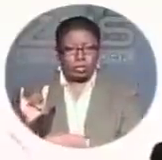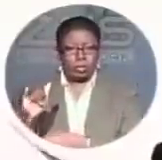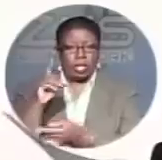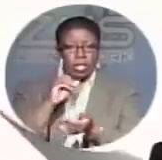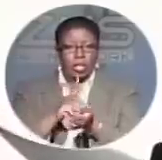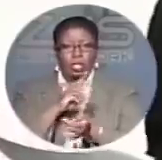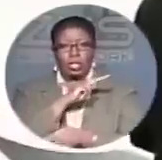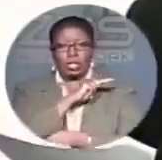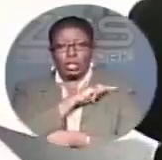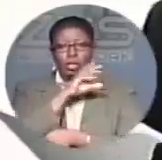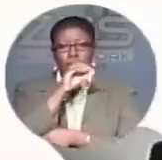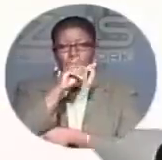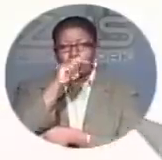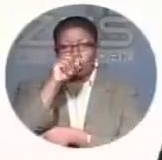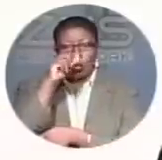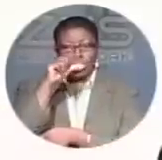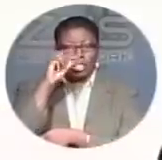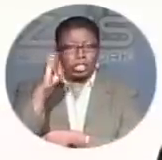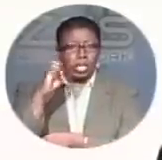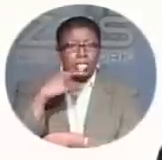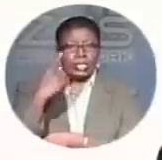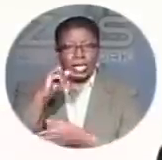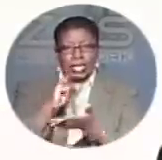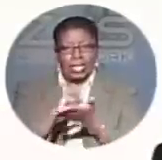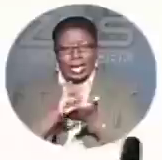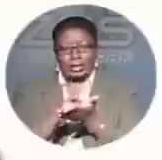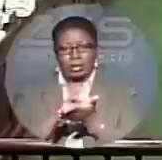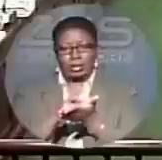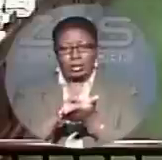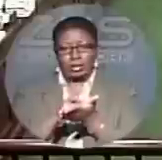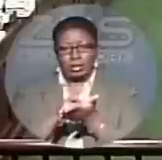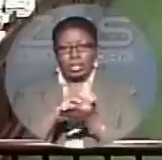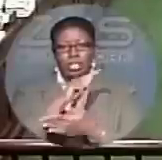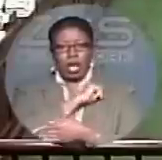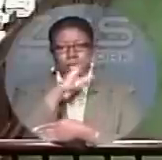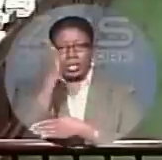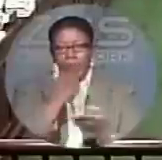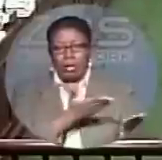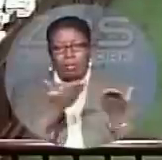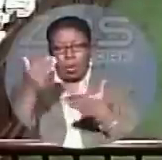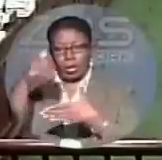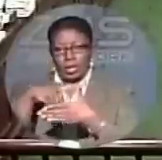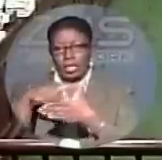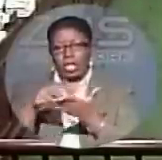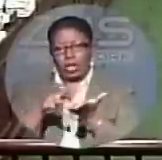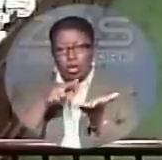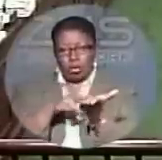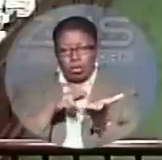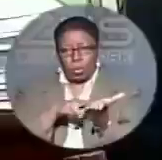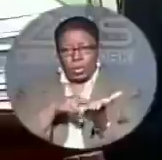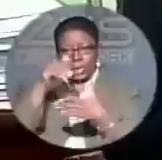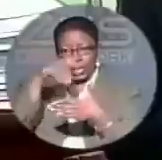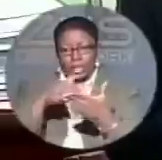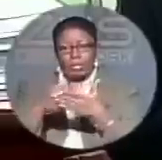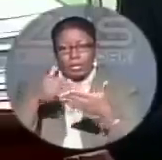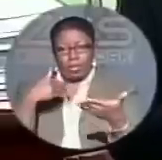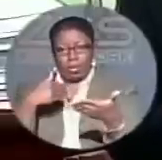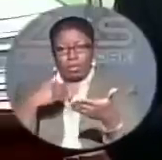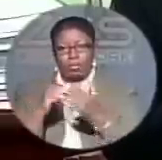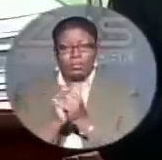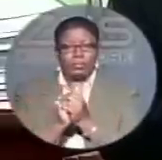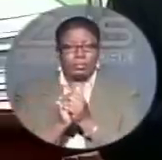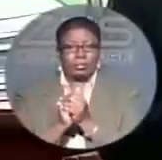Nottage pointed out that Thompson never brought the report before the committee, so it should not be considered. Under normal